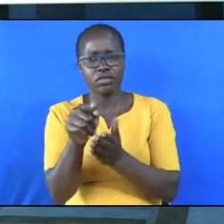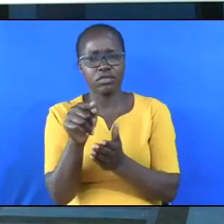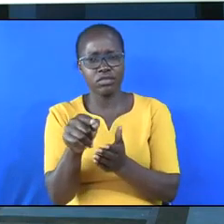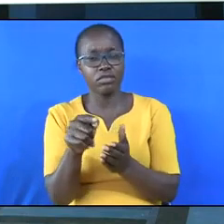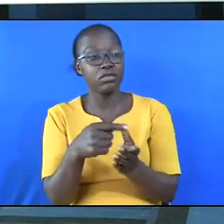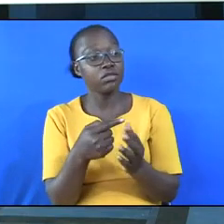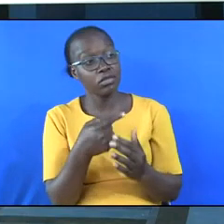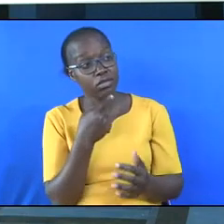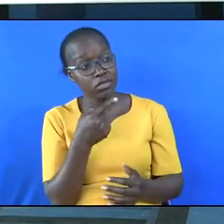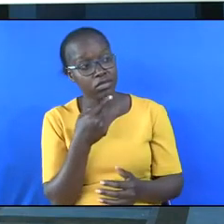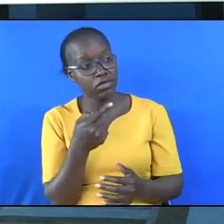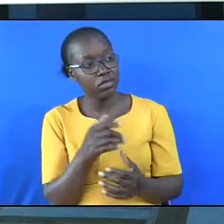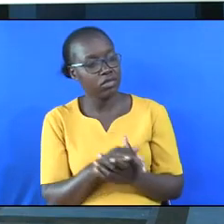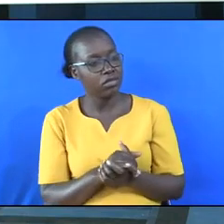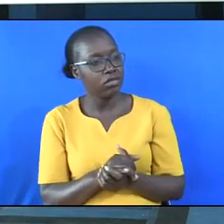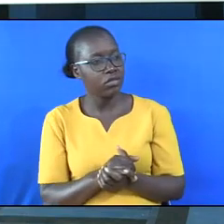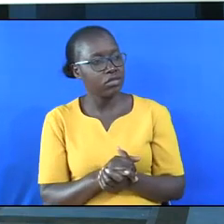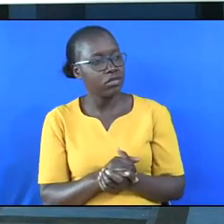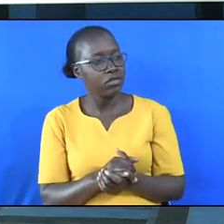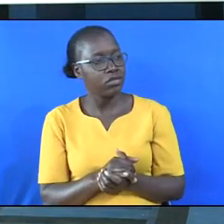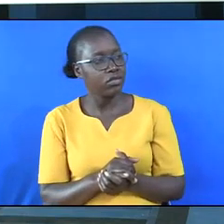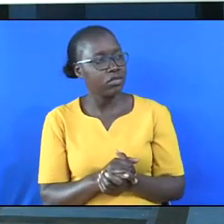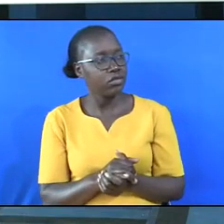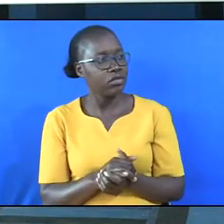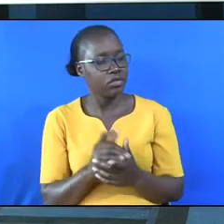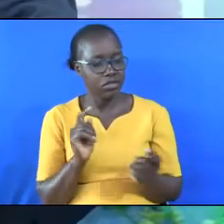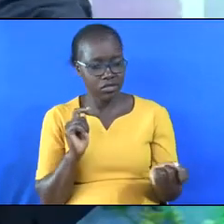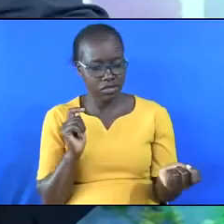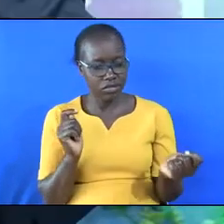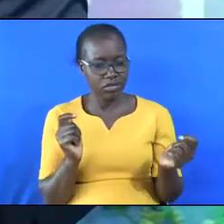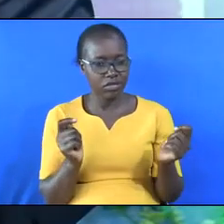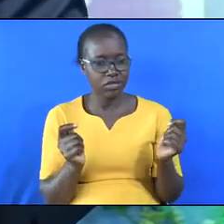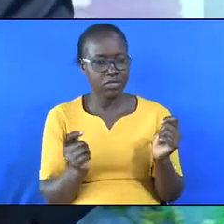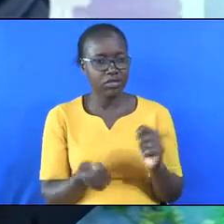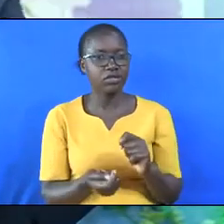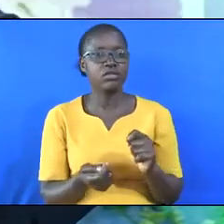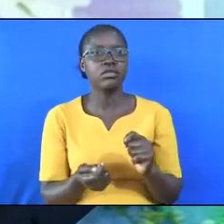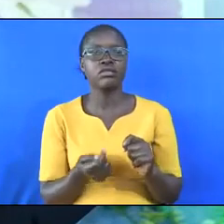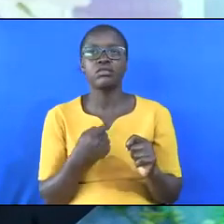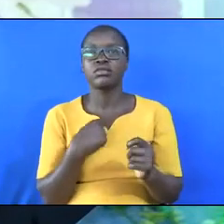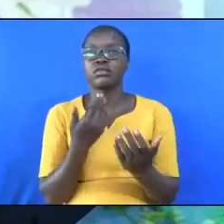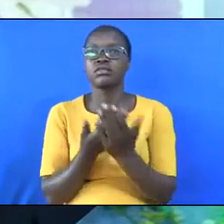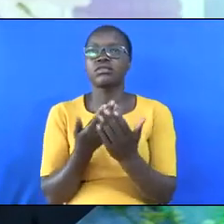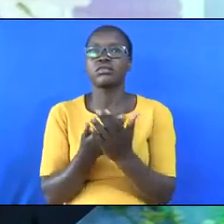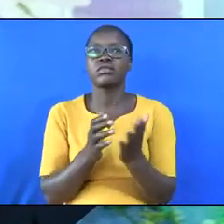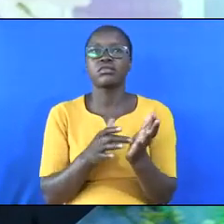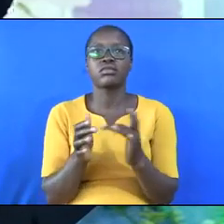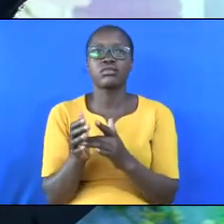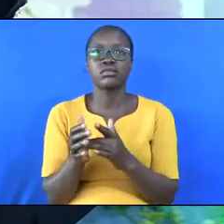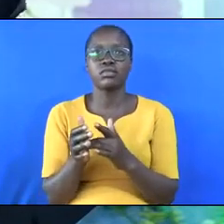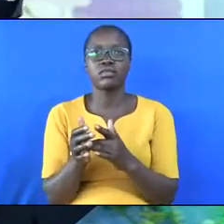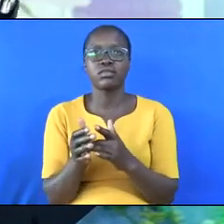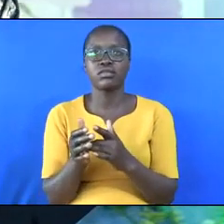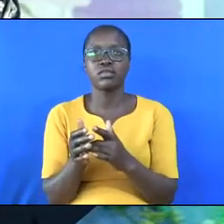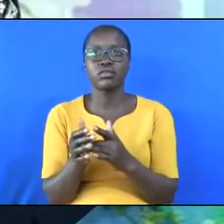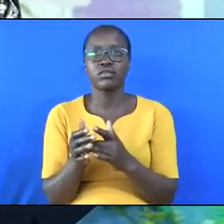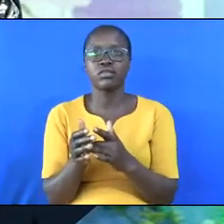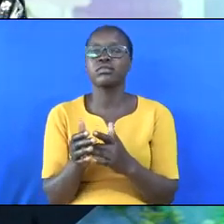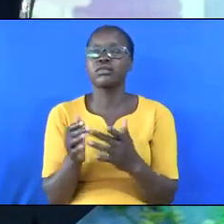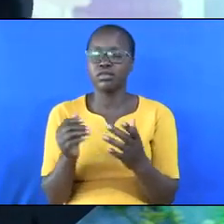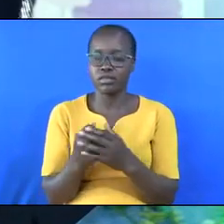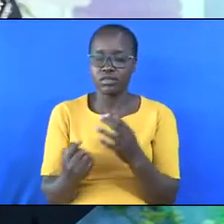They told them that it got a new captain. I want to suggest that Jesus is the captain of our salvation.